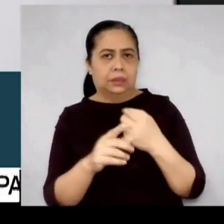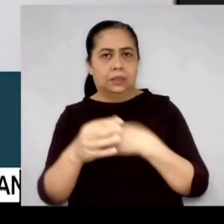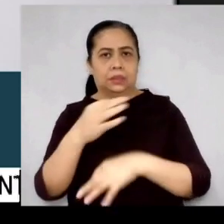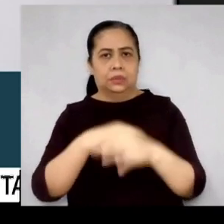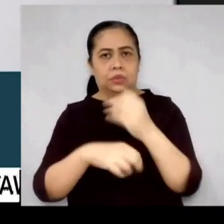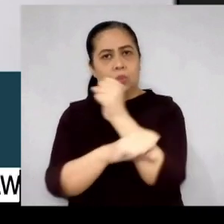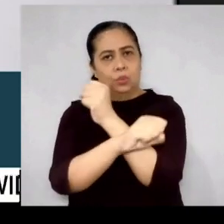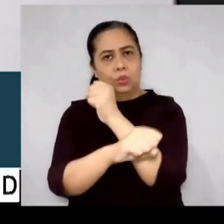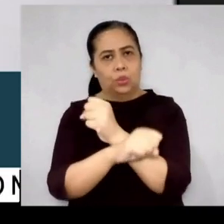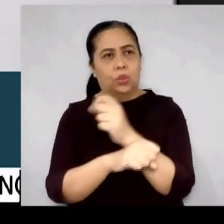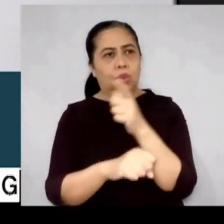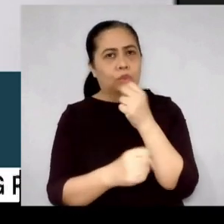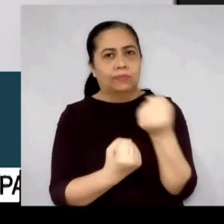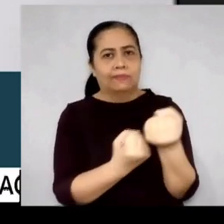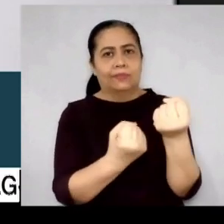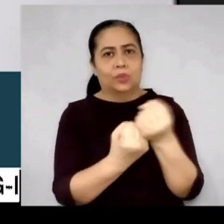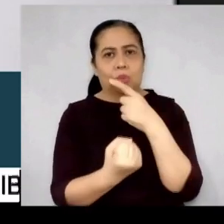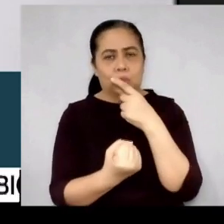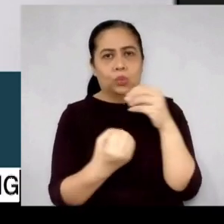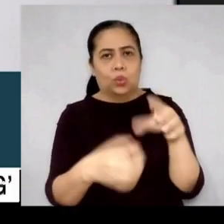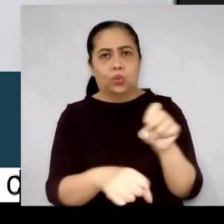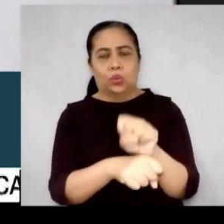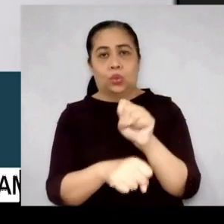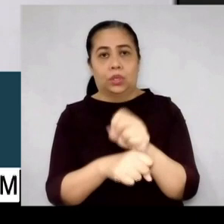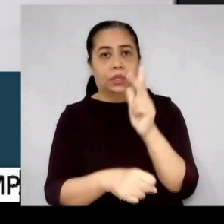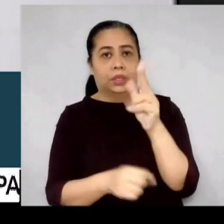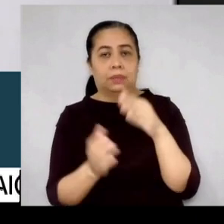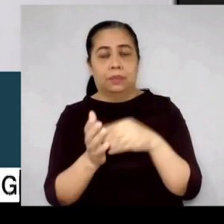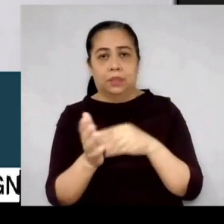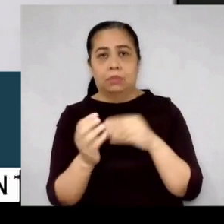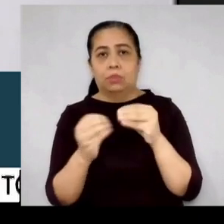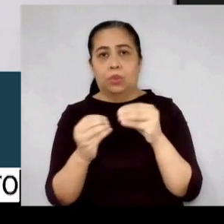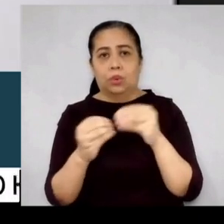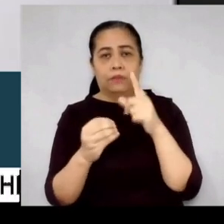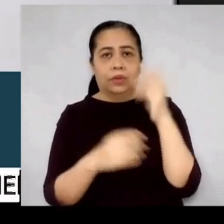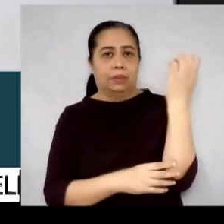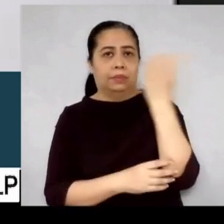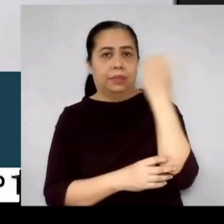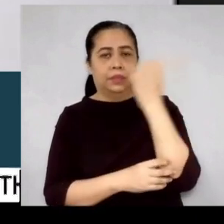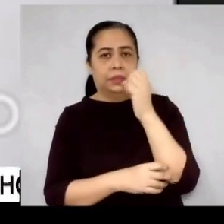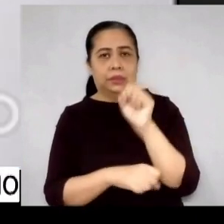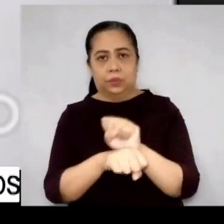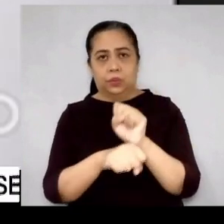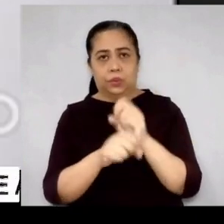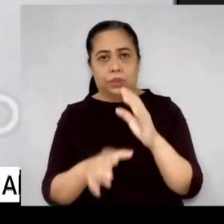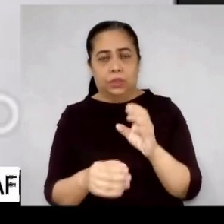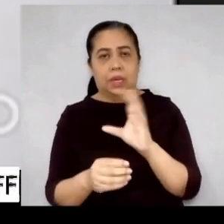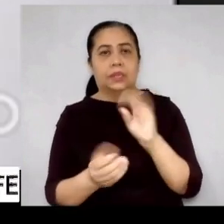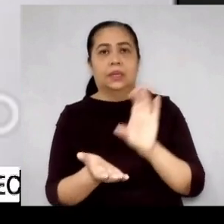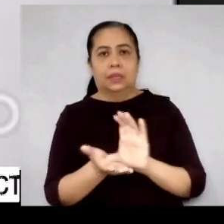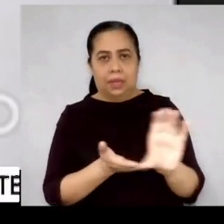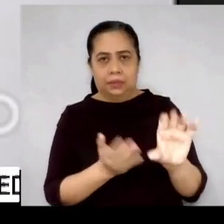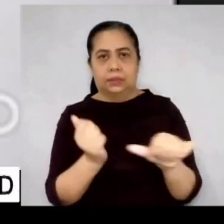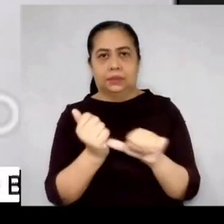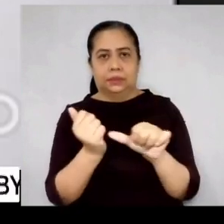displaced workers, and P30 billion pesos more for its emergency employment and cash assistance program.